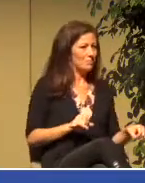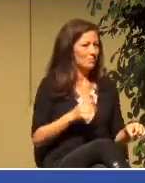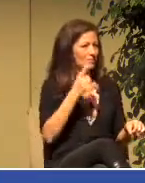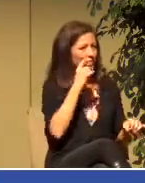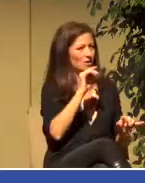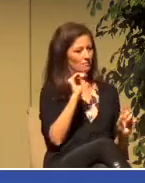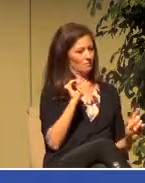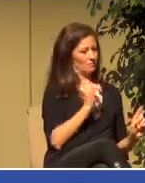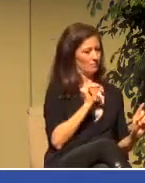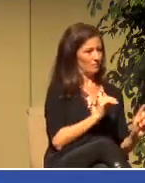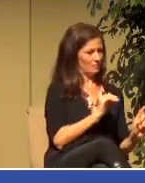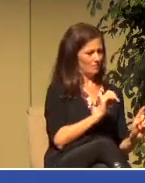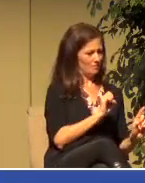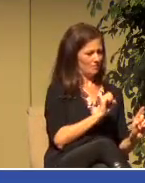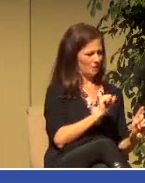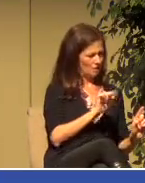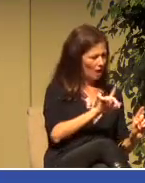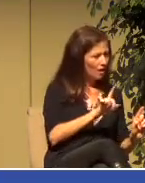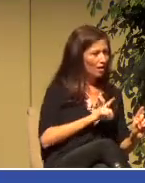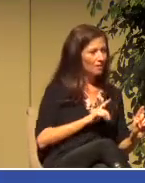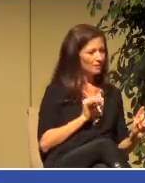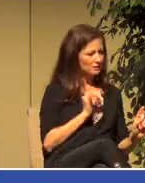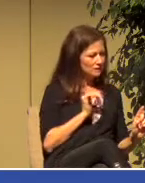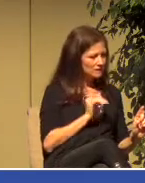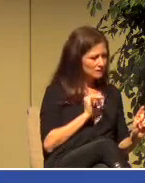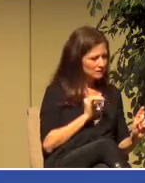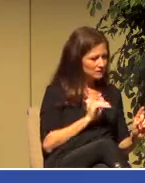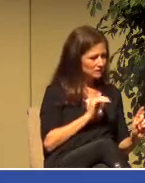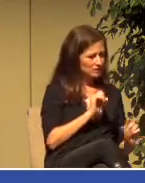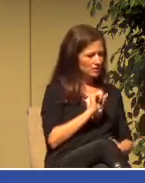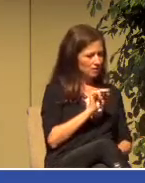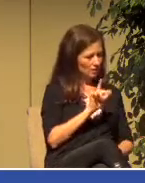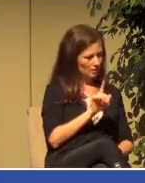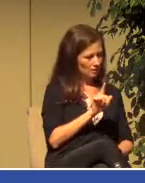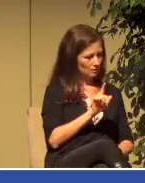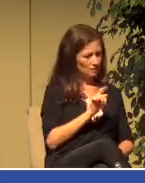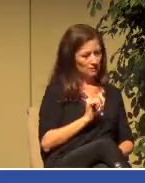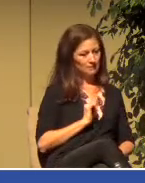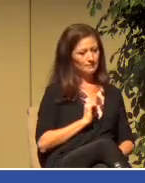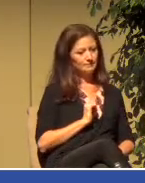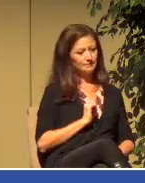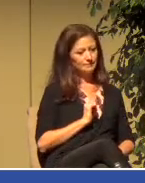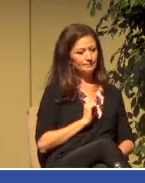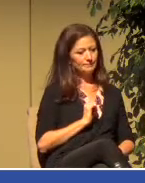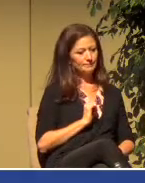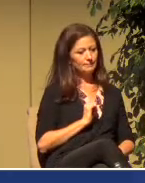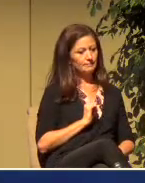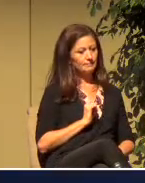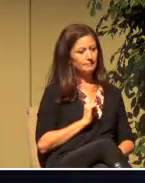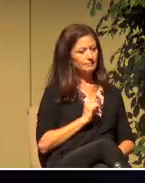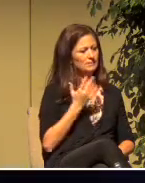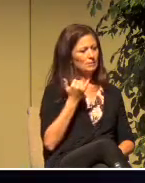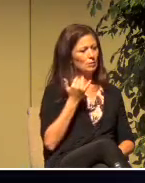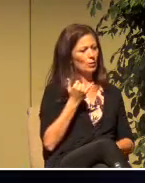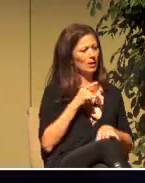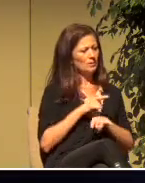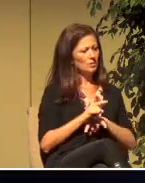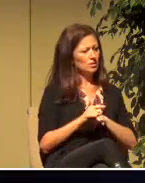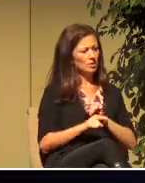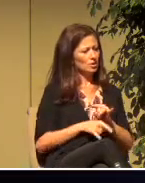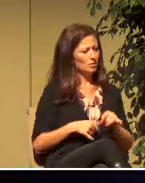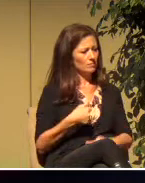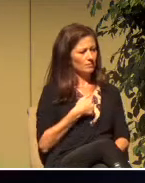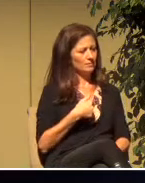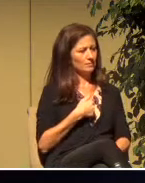Saul, Saul, Saul, why do you persecute